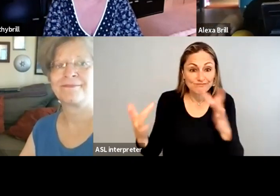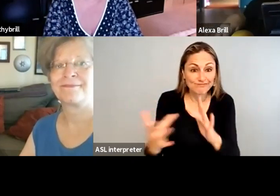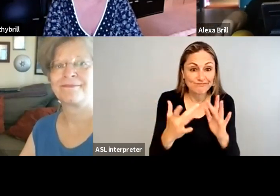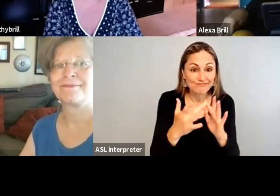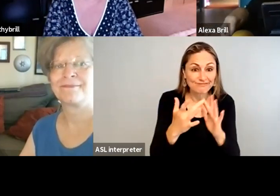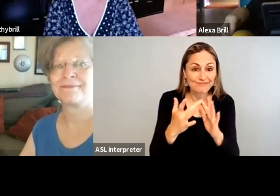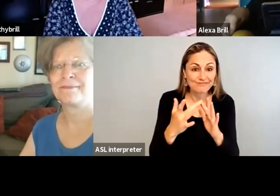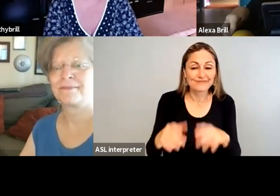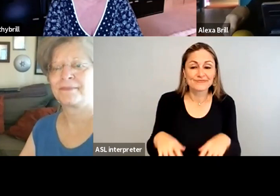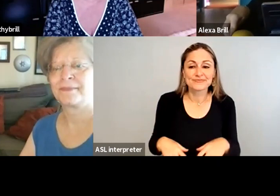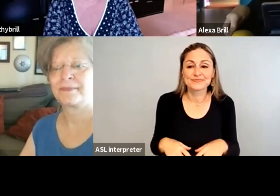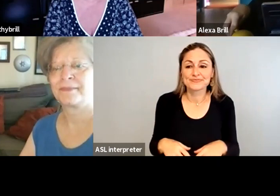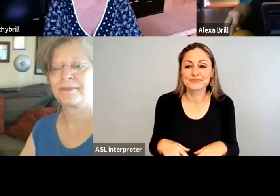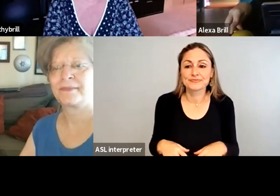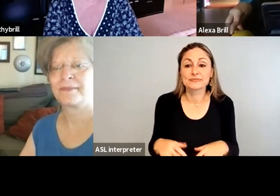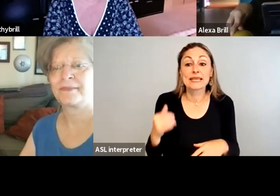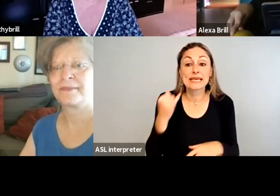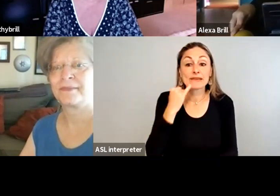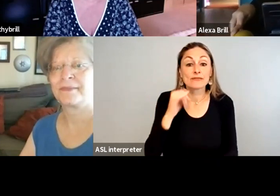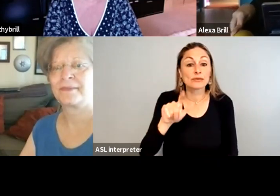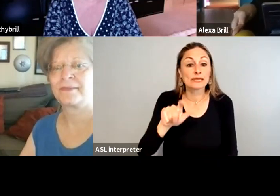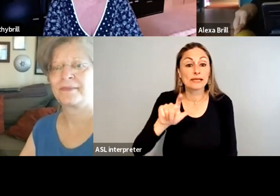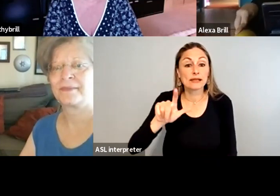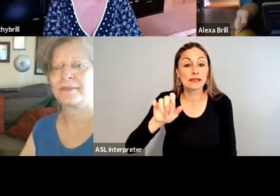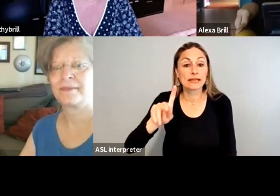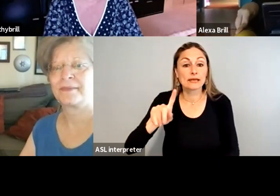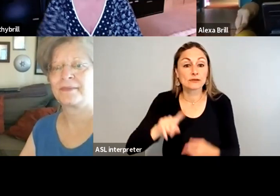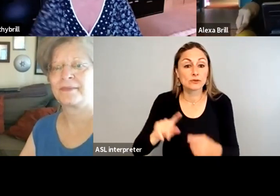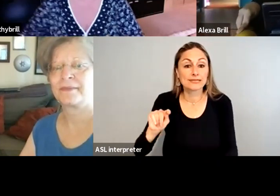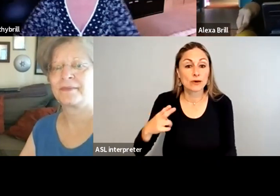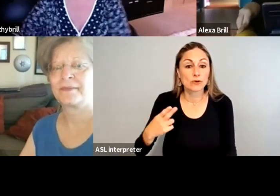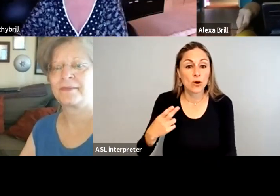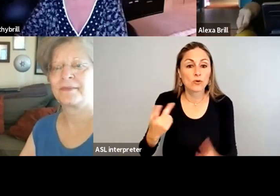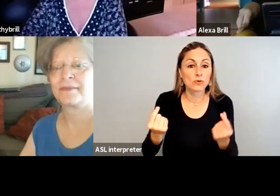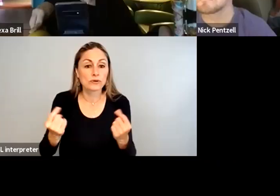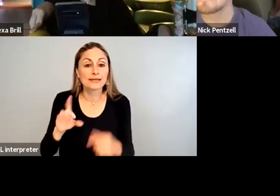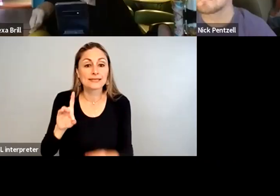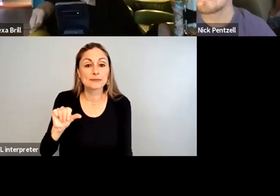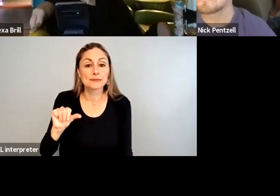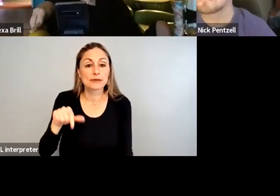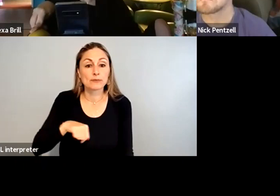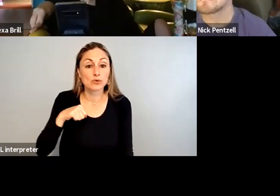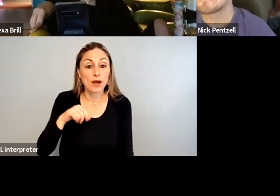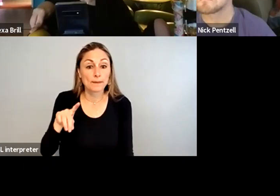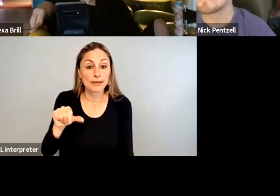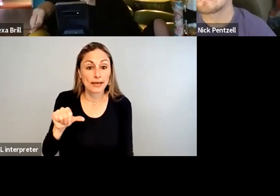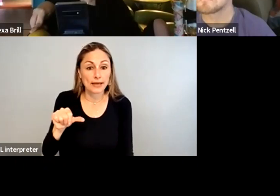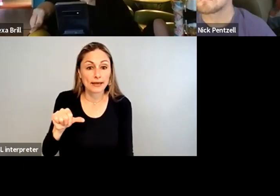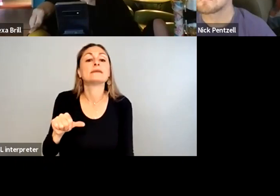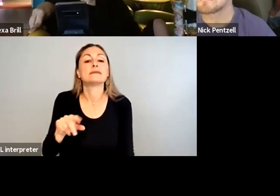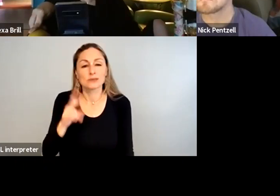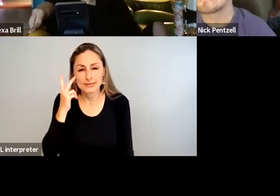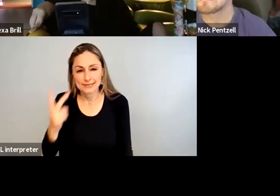Great. Um, if you need a link to the town hall, you can go to disability pride PA and go to our virtual